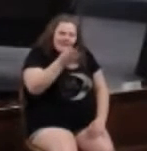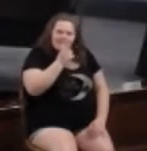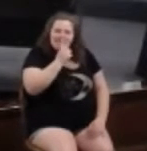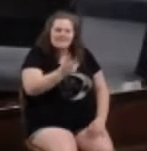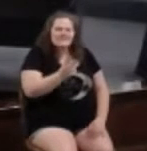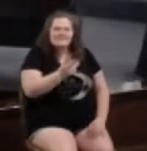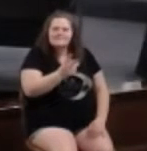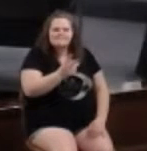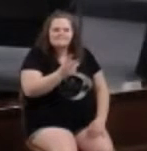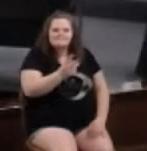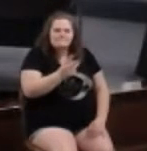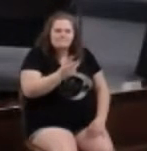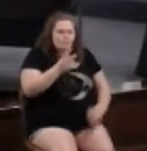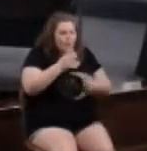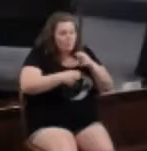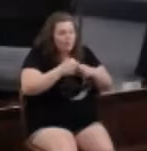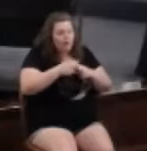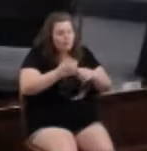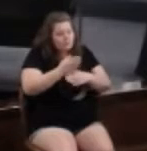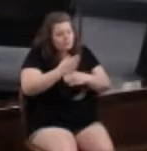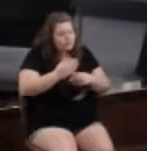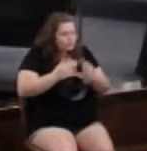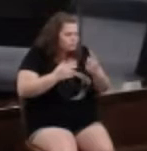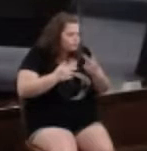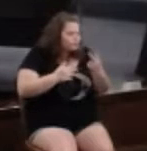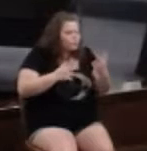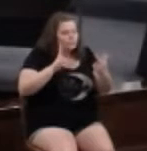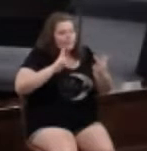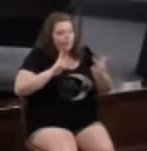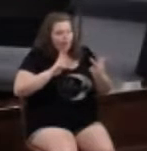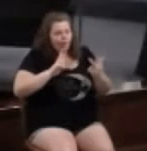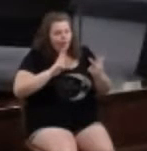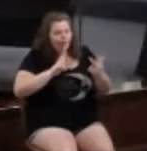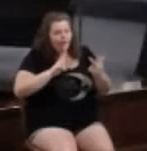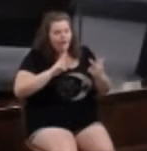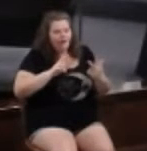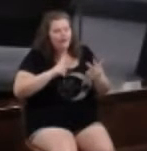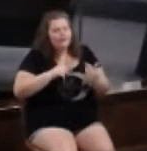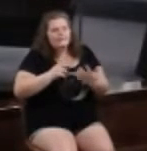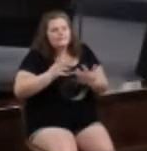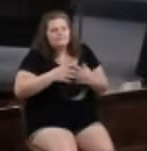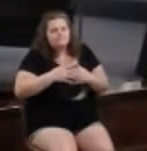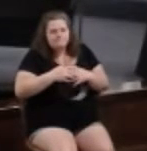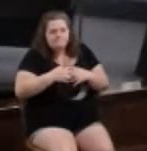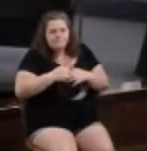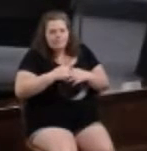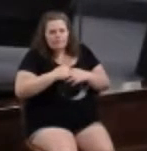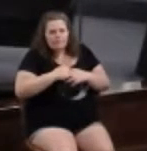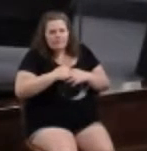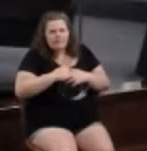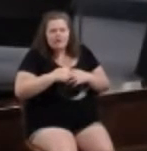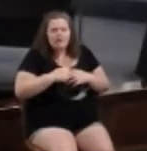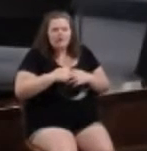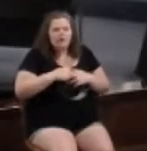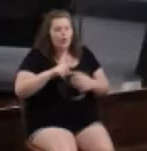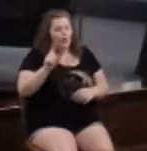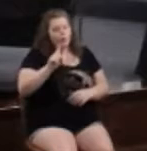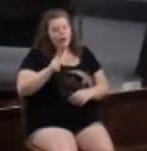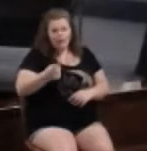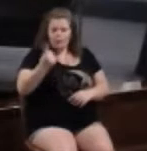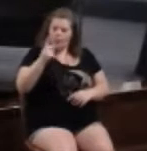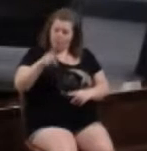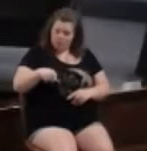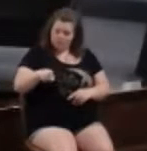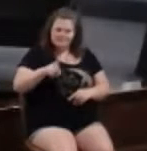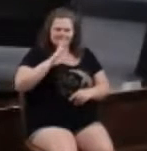problem between two or more people where anyone was 100%